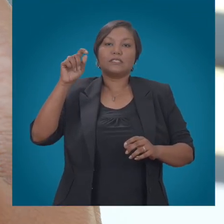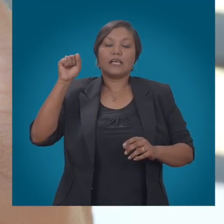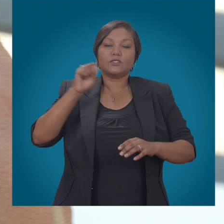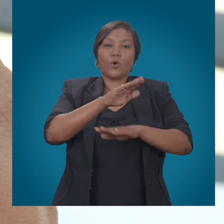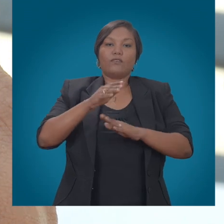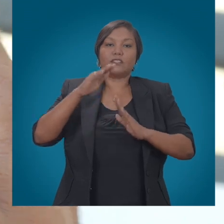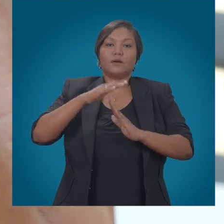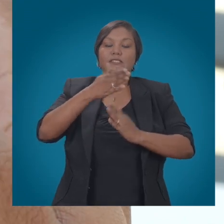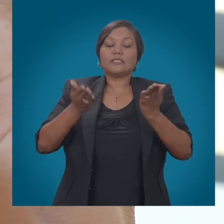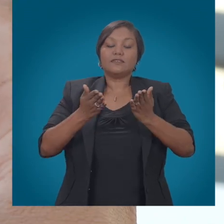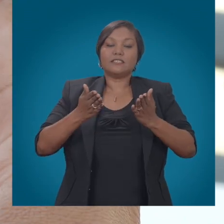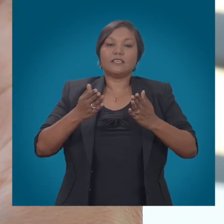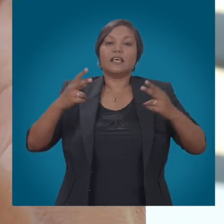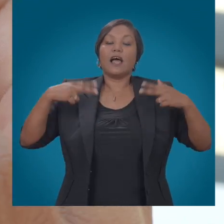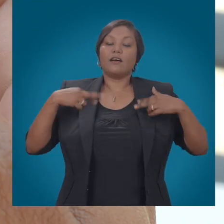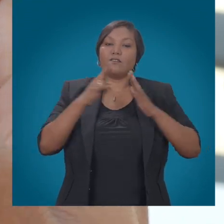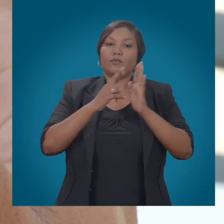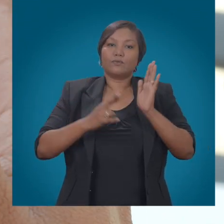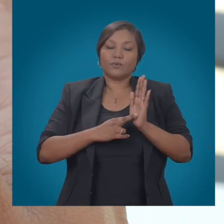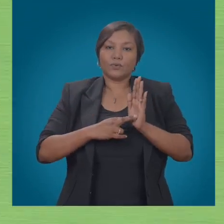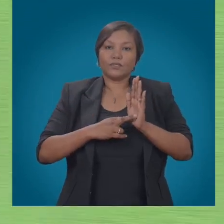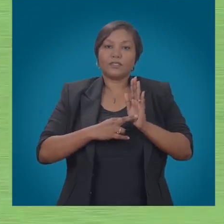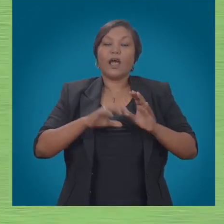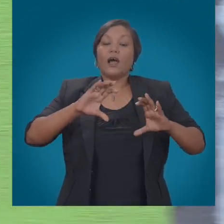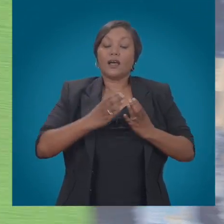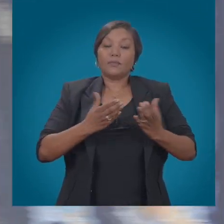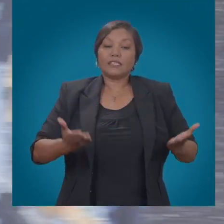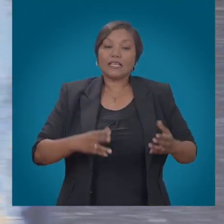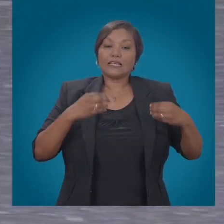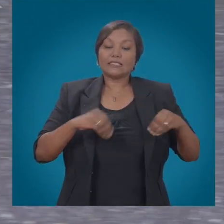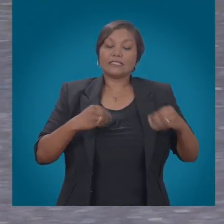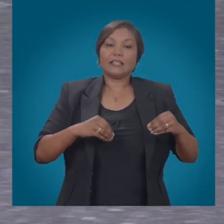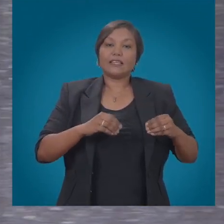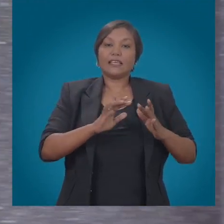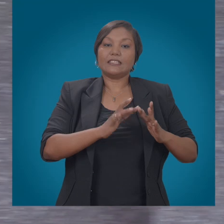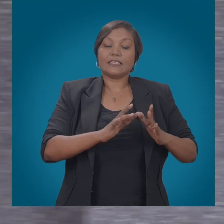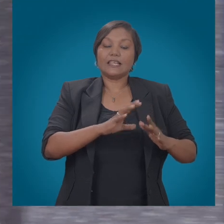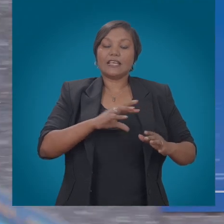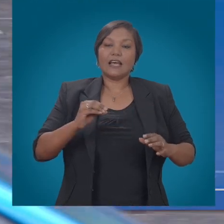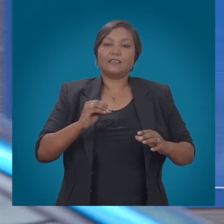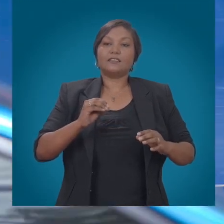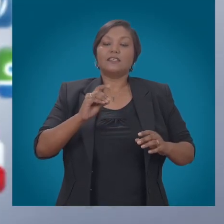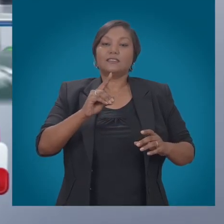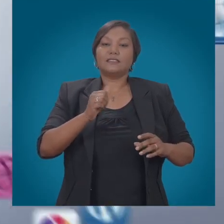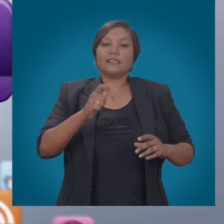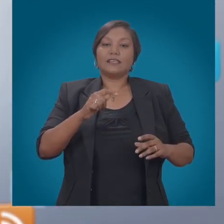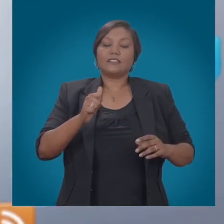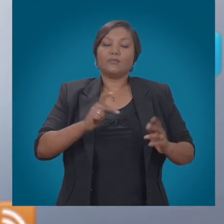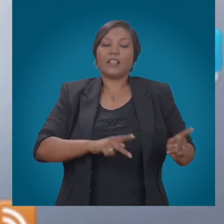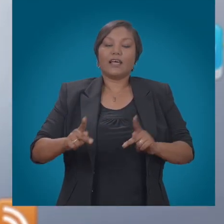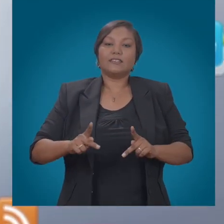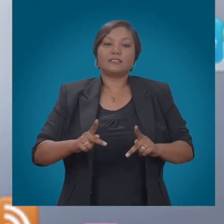be regulated? Companies marketing mobile data plans and other traditional telecoms or services have locked horns with a new player,